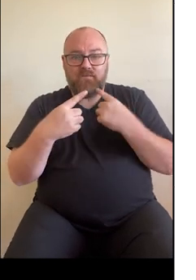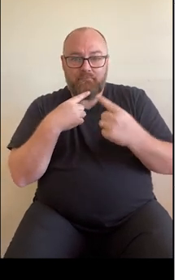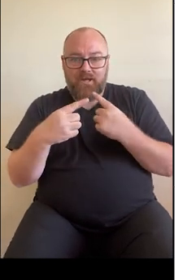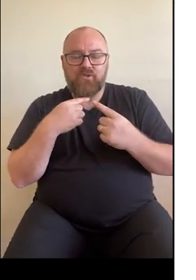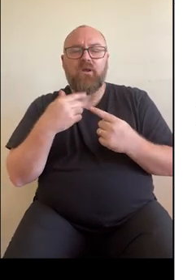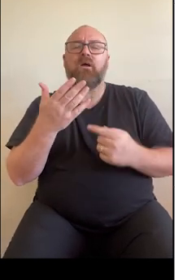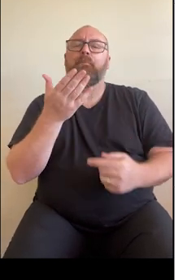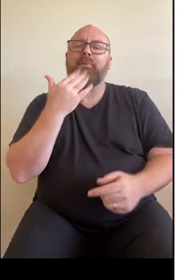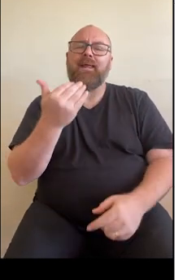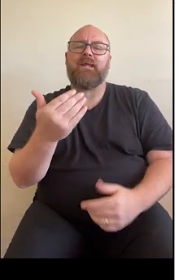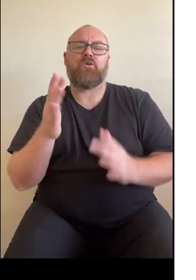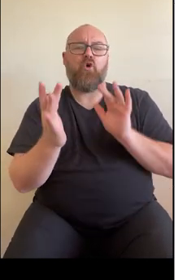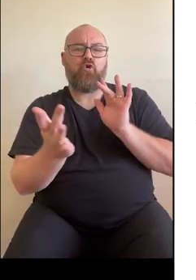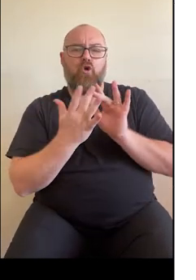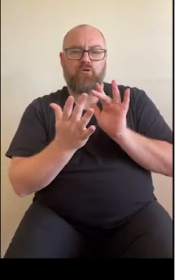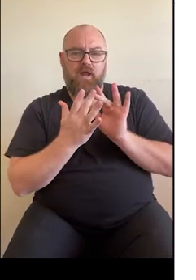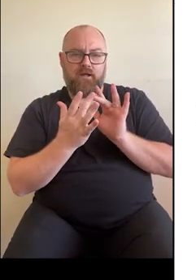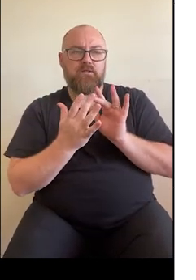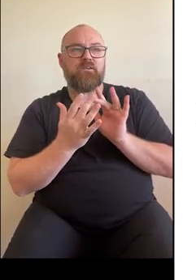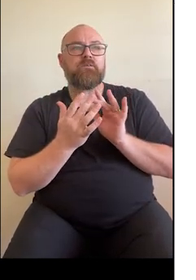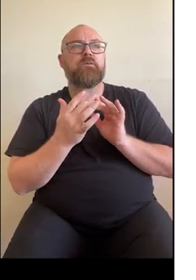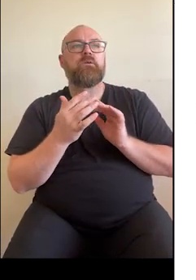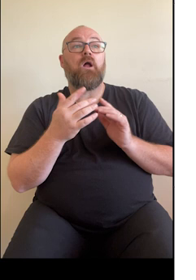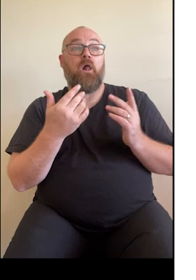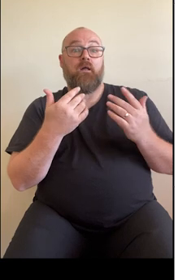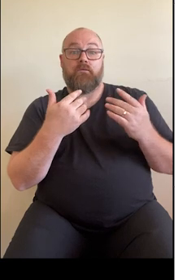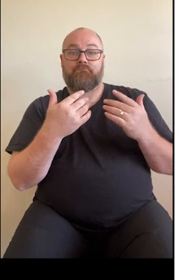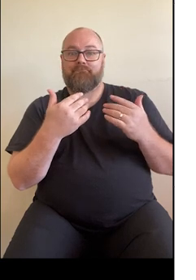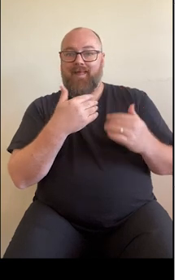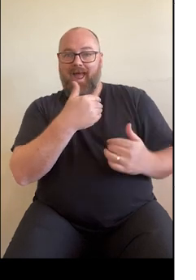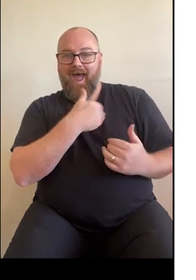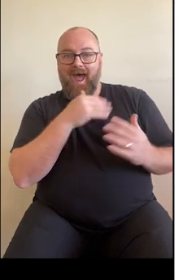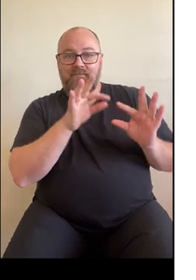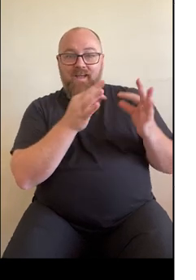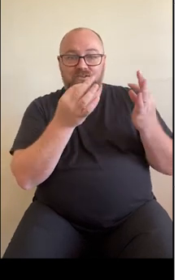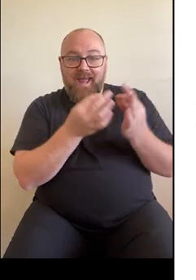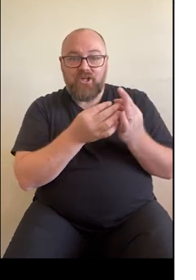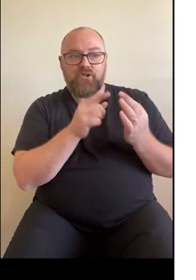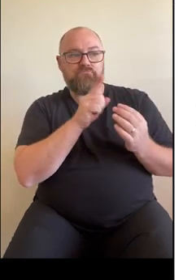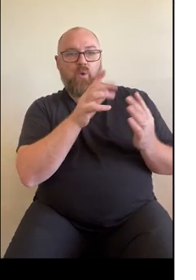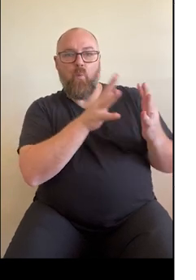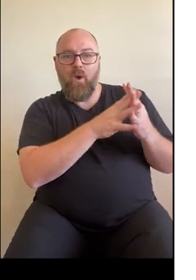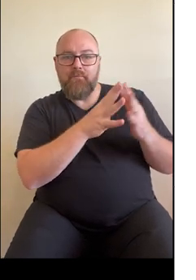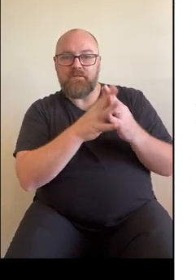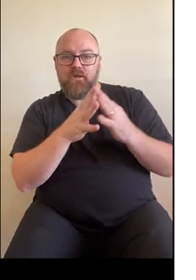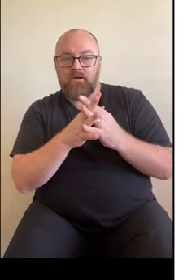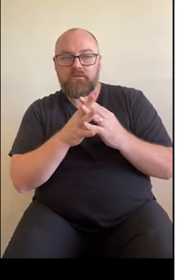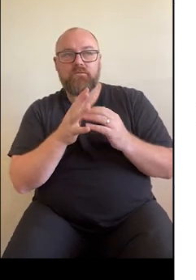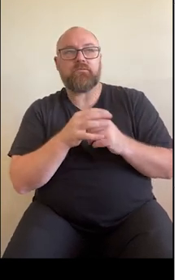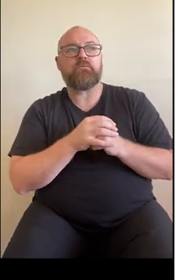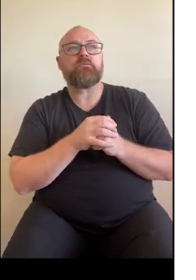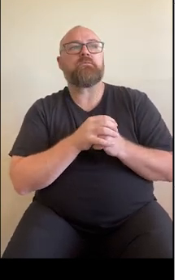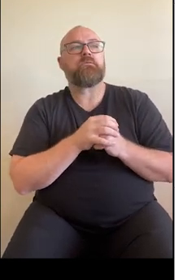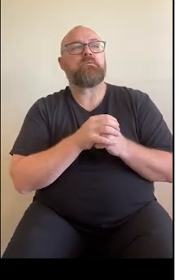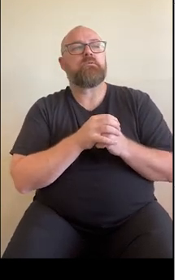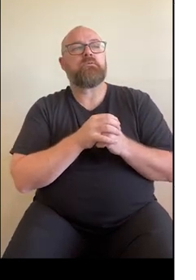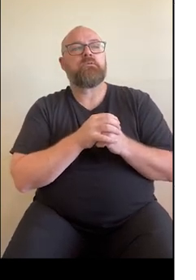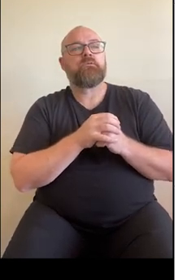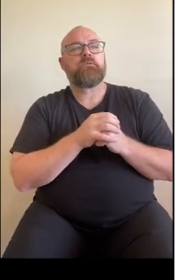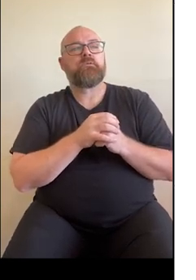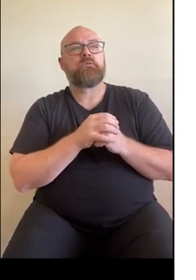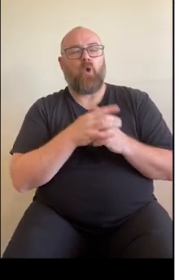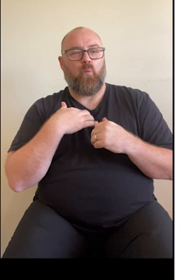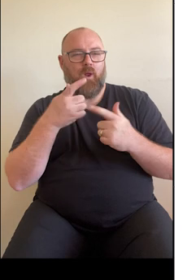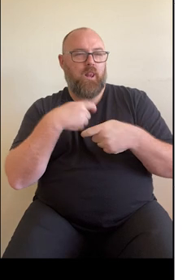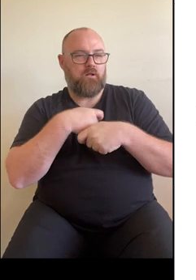free to contact either the Heart Foundation or look at the Heart Foundation's website, which will come out with the slides,